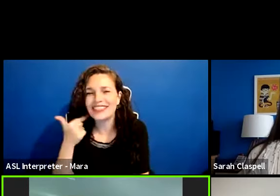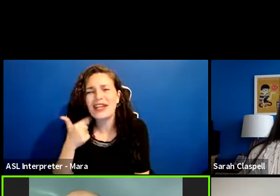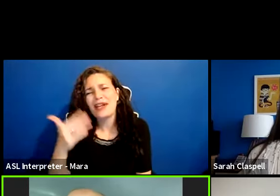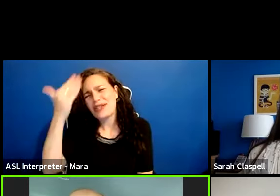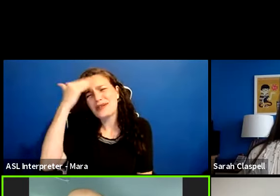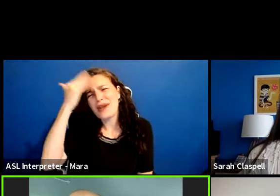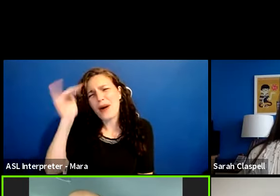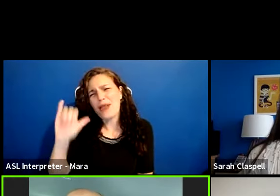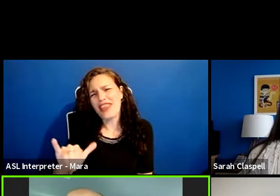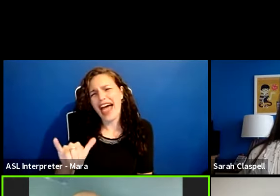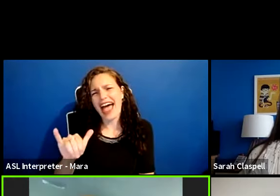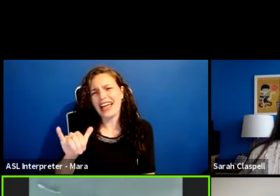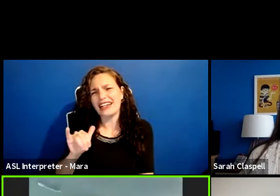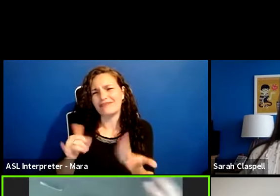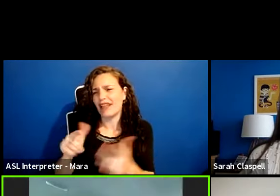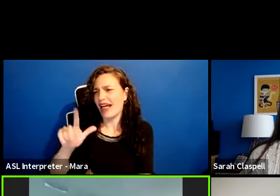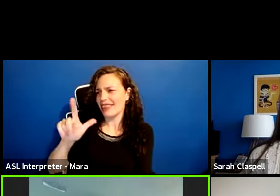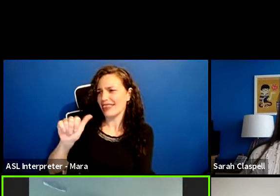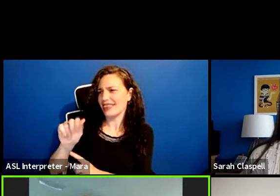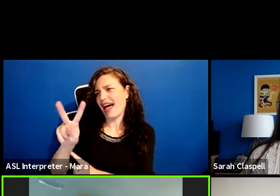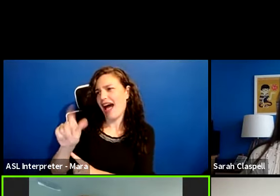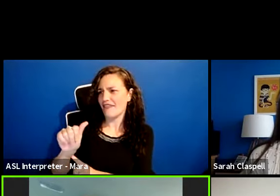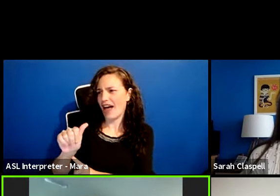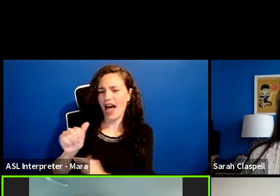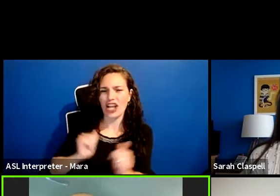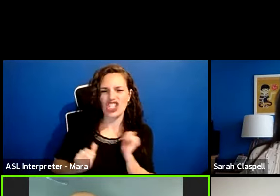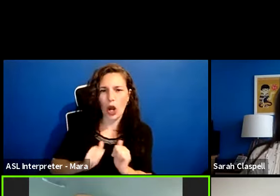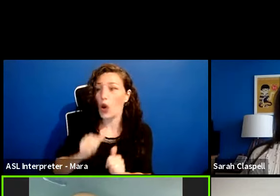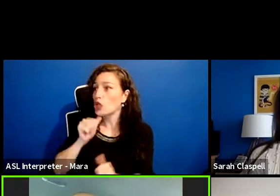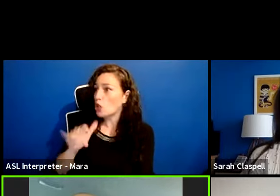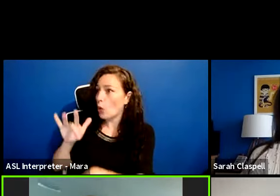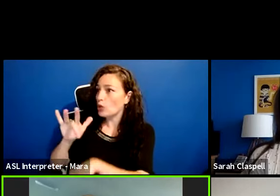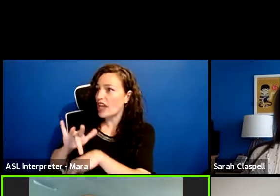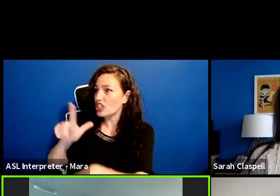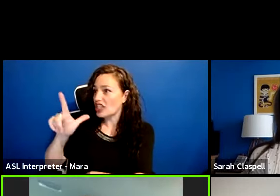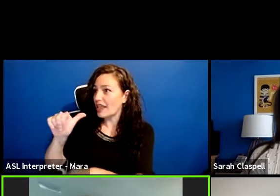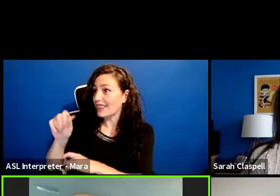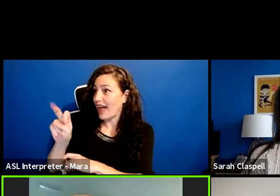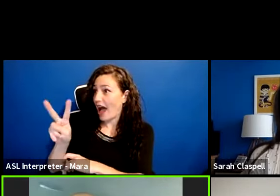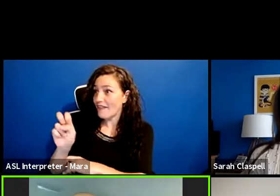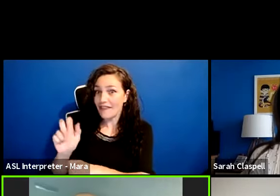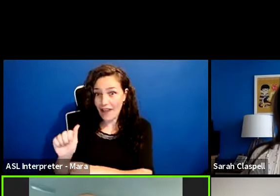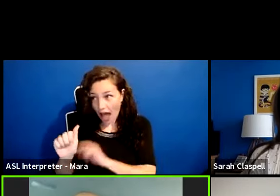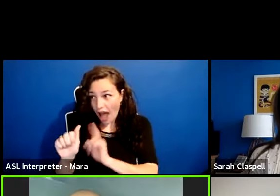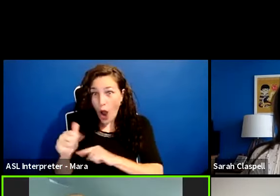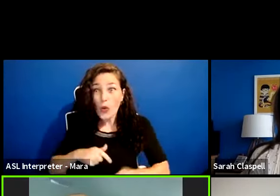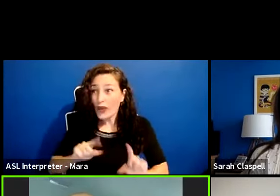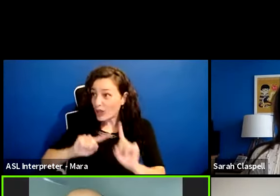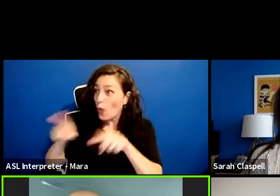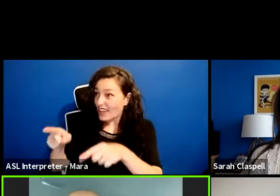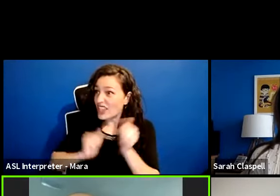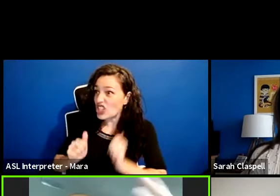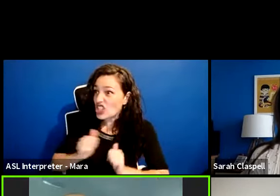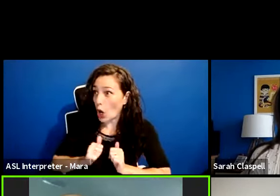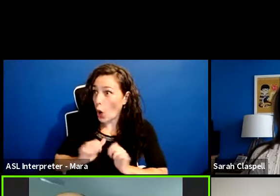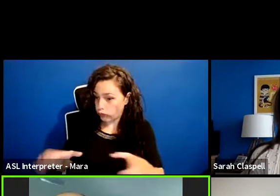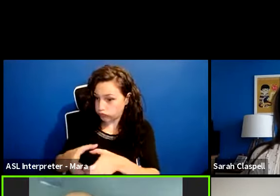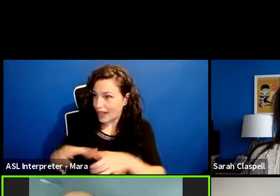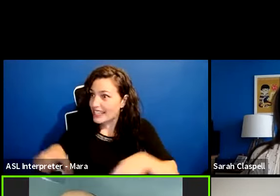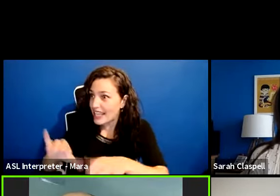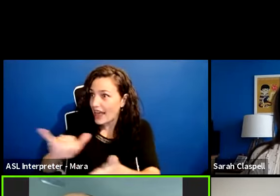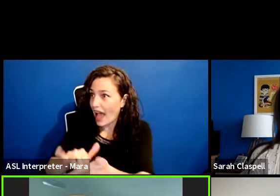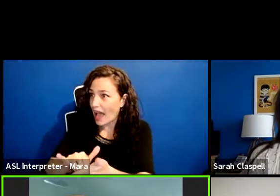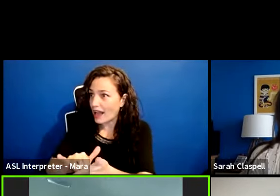show. Don't touch the lava. We all went there and we did that. We were like, we're the cool teachers. That's what that was. We were team